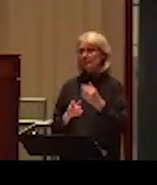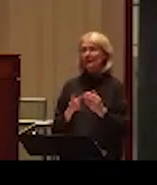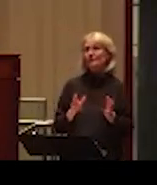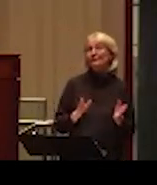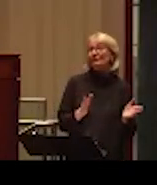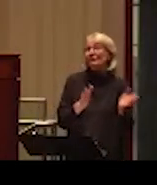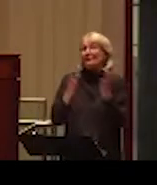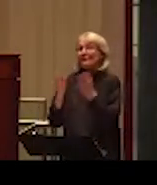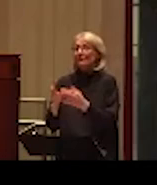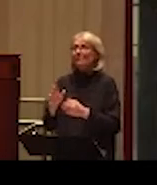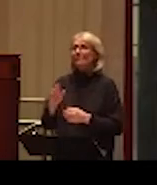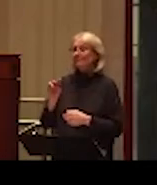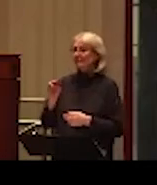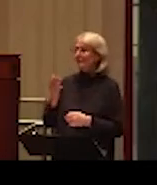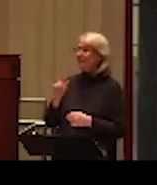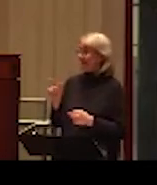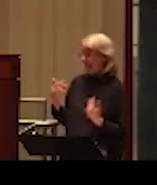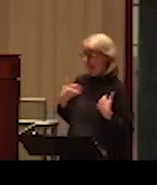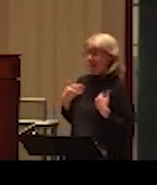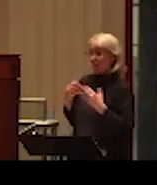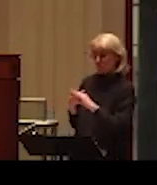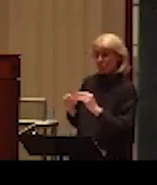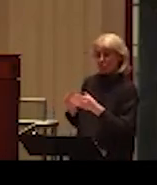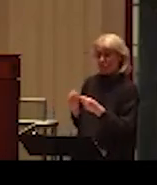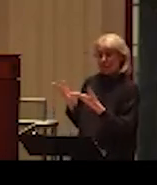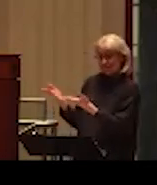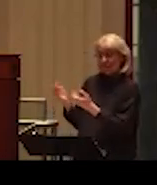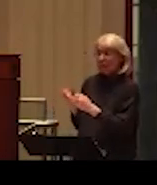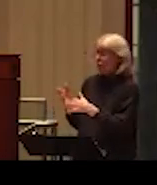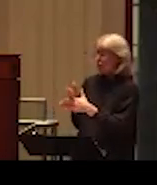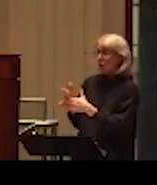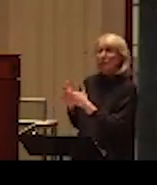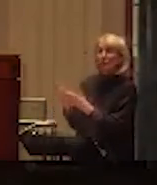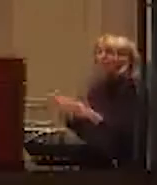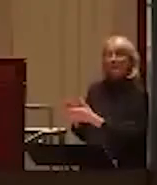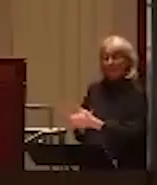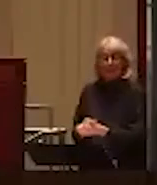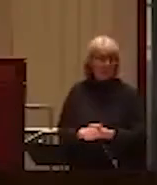invite Michael to share his story of abuse. Thank you.